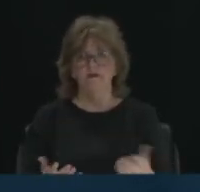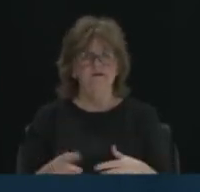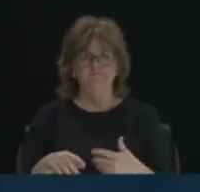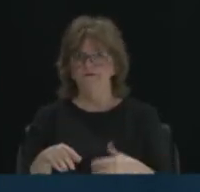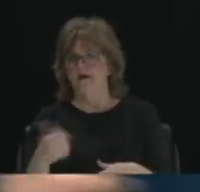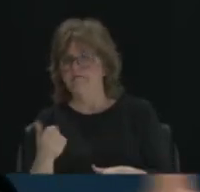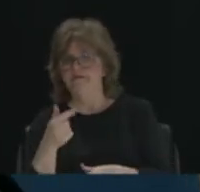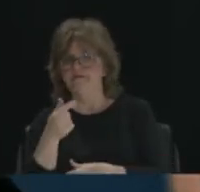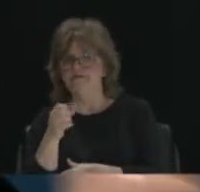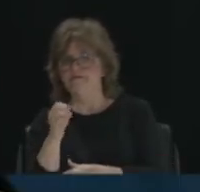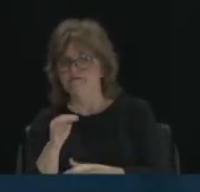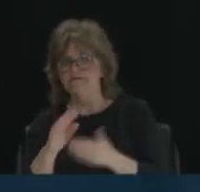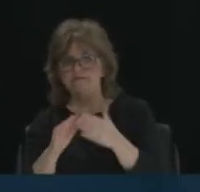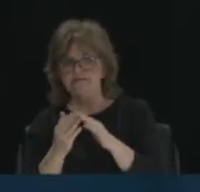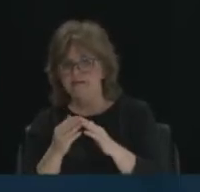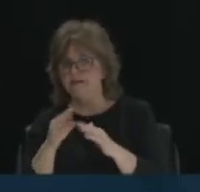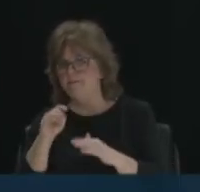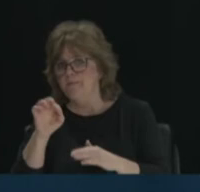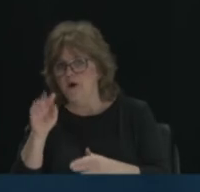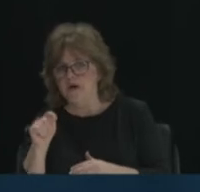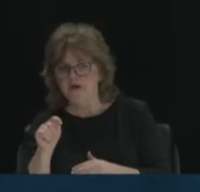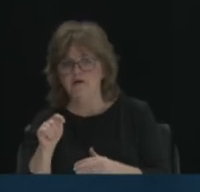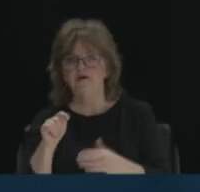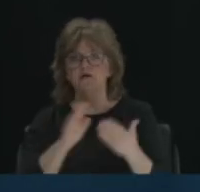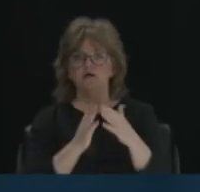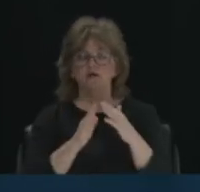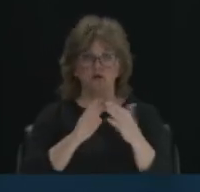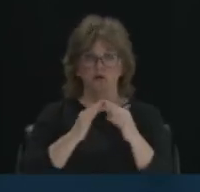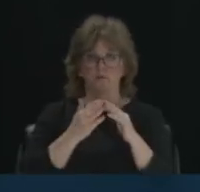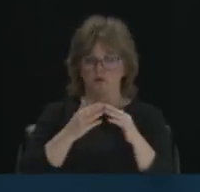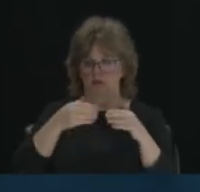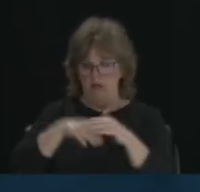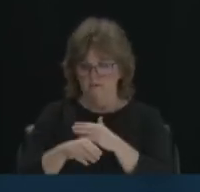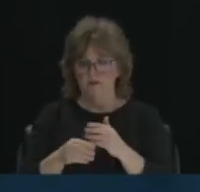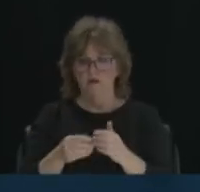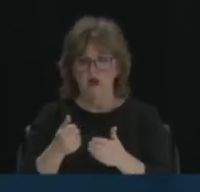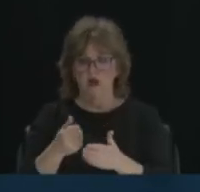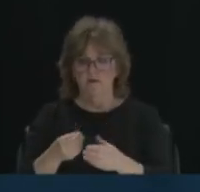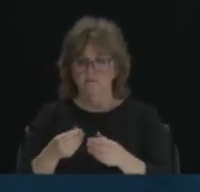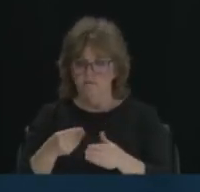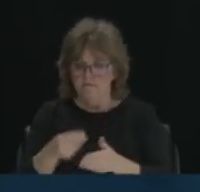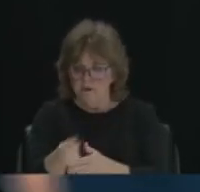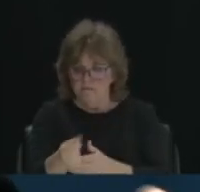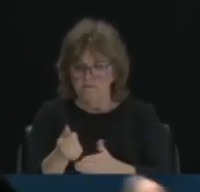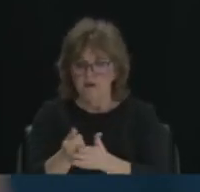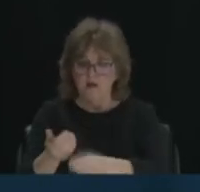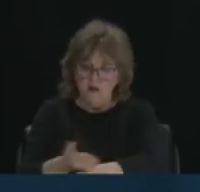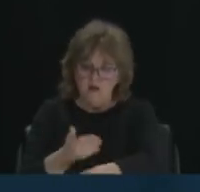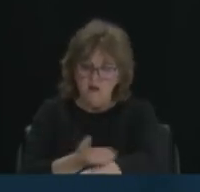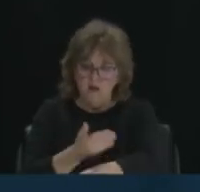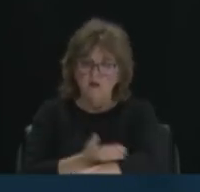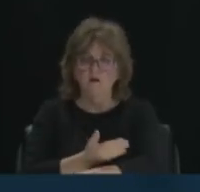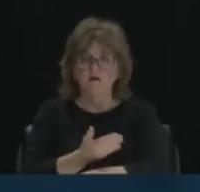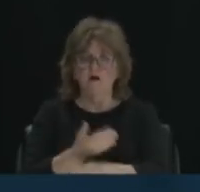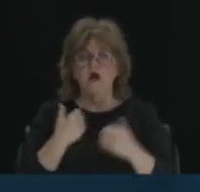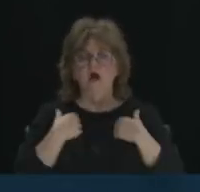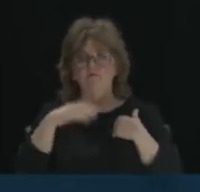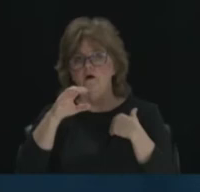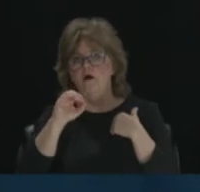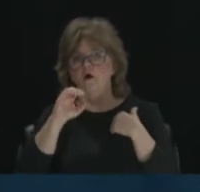City Market that the community came in and, you know, put money towards. And so did corporate America put money towards having a co-op.